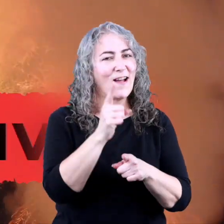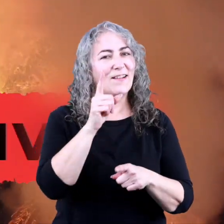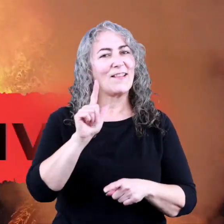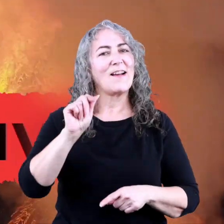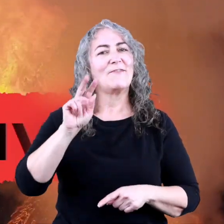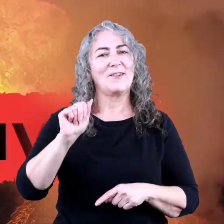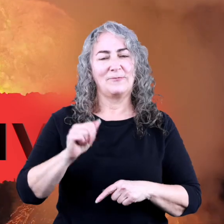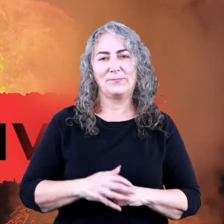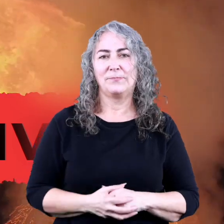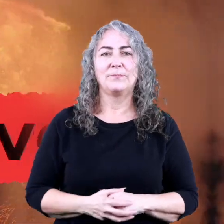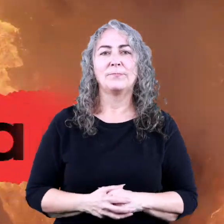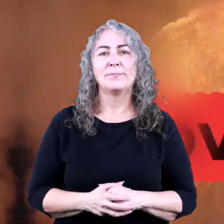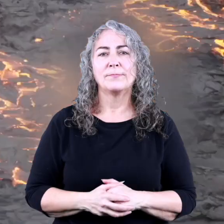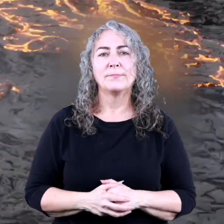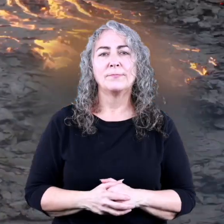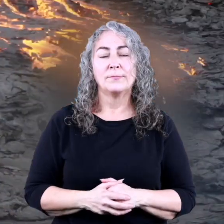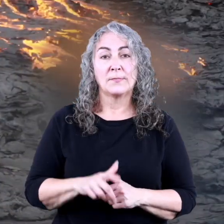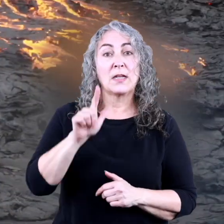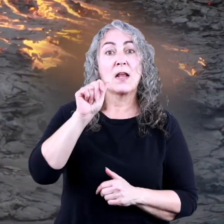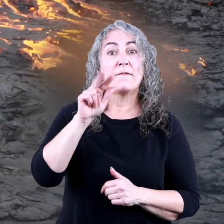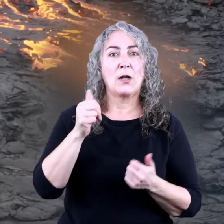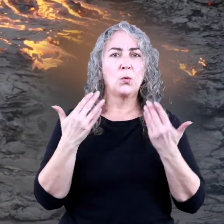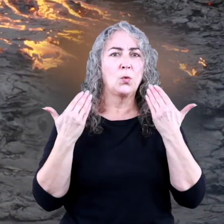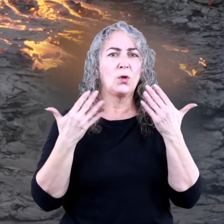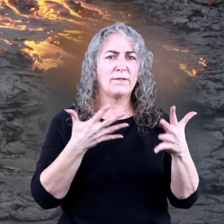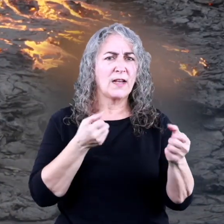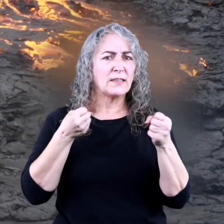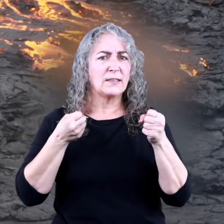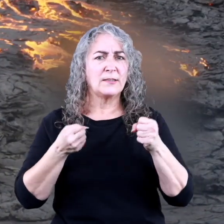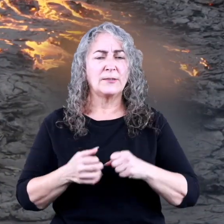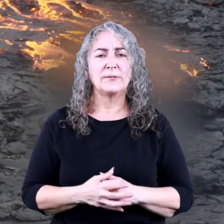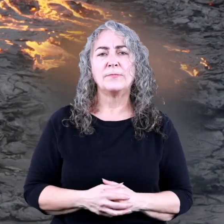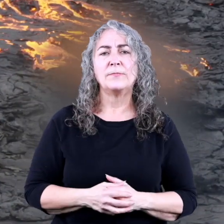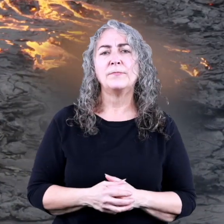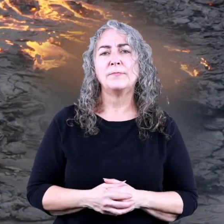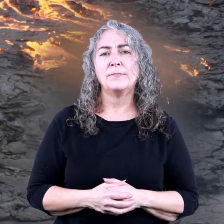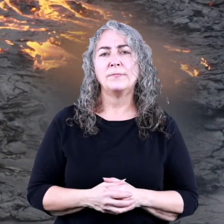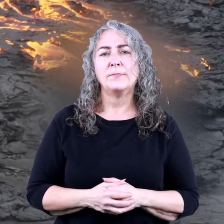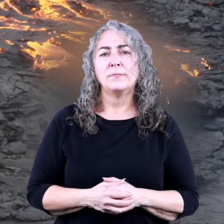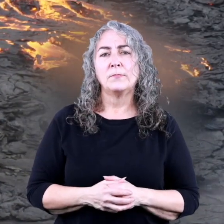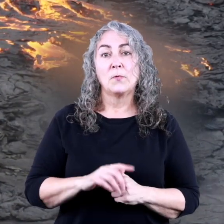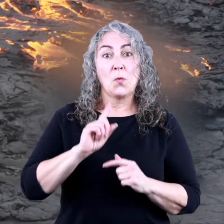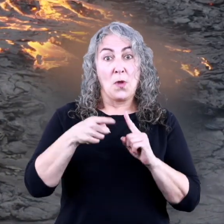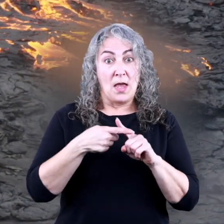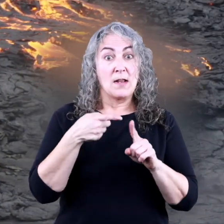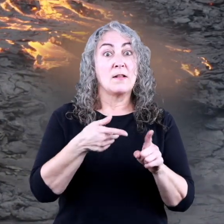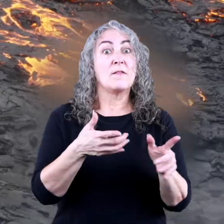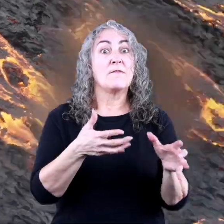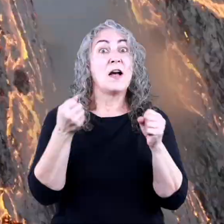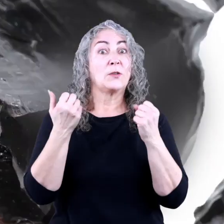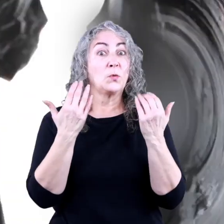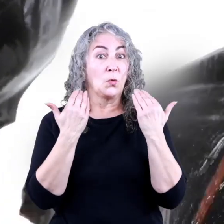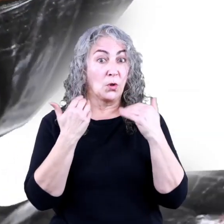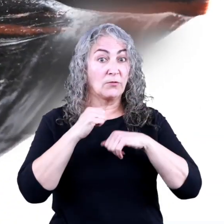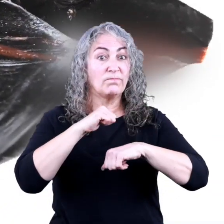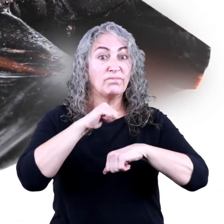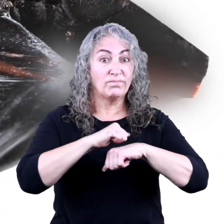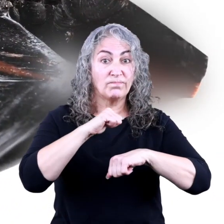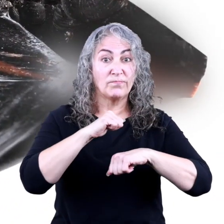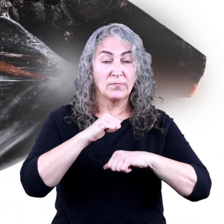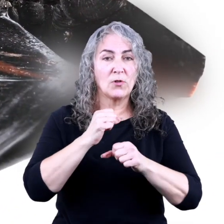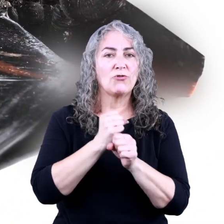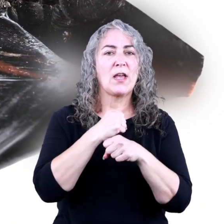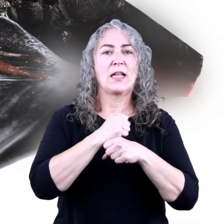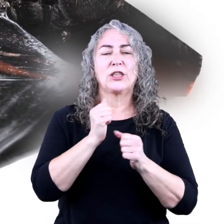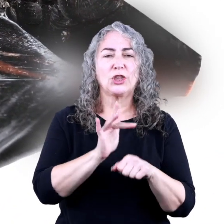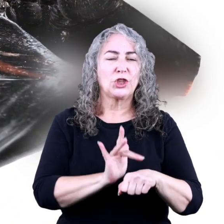absolutely correct. Lava cools very quickly. And when it does, the rocks